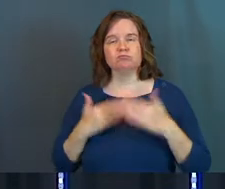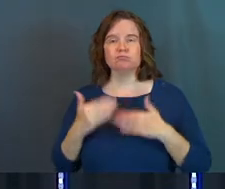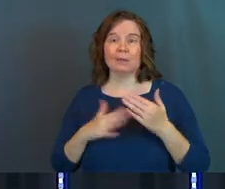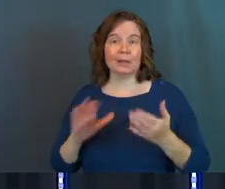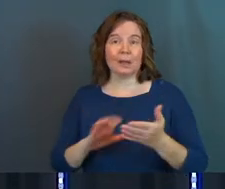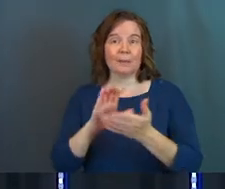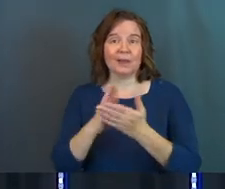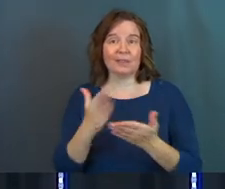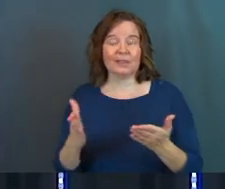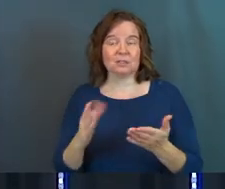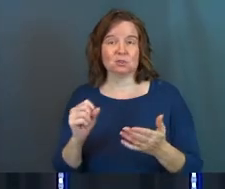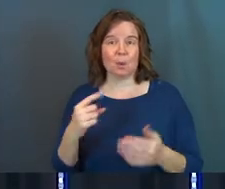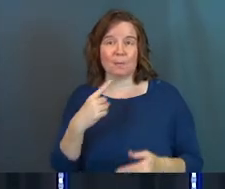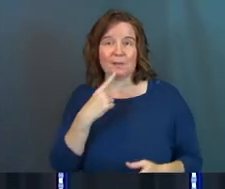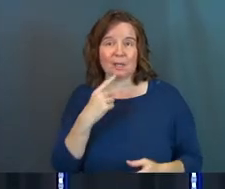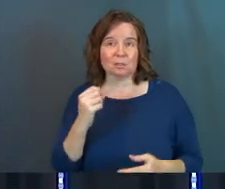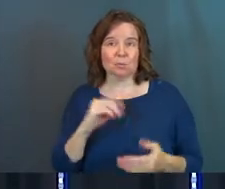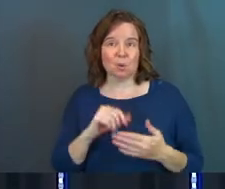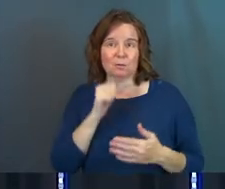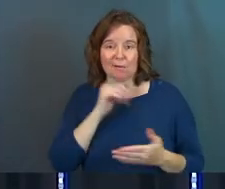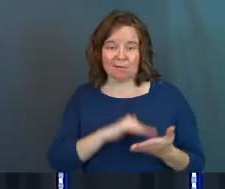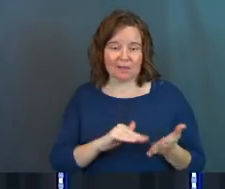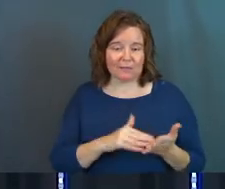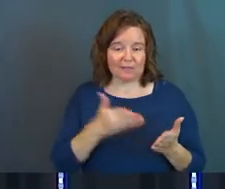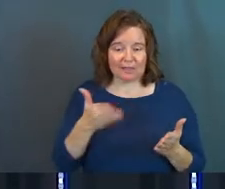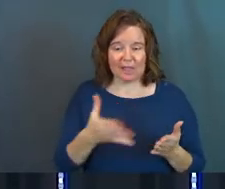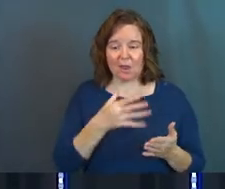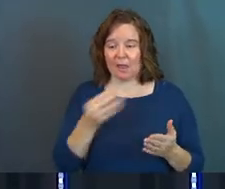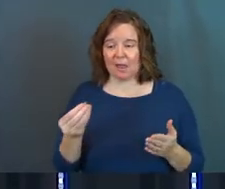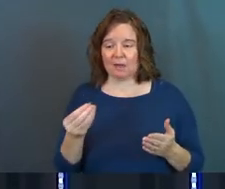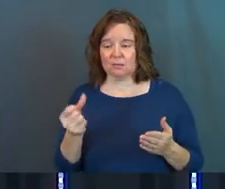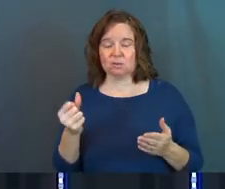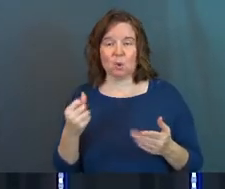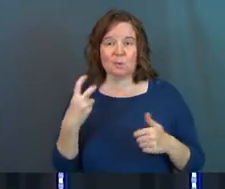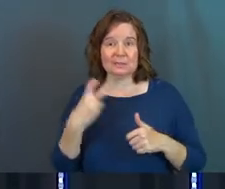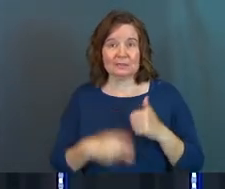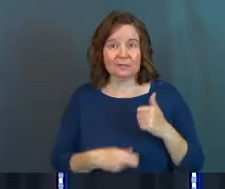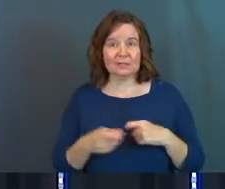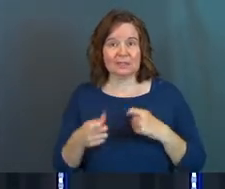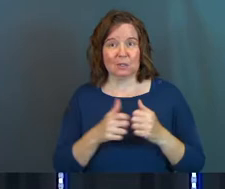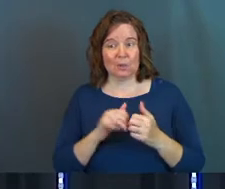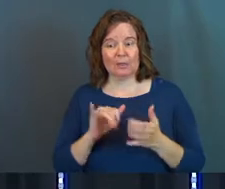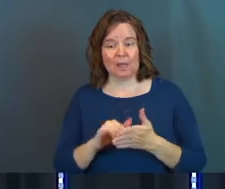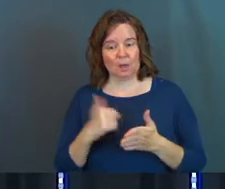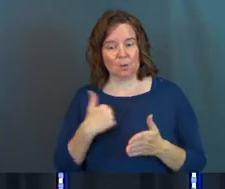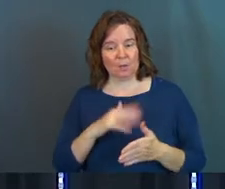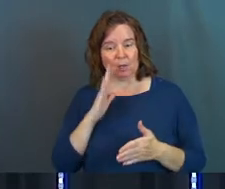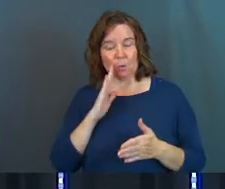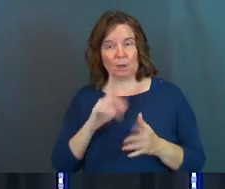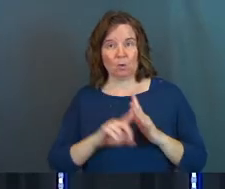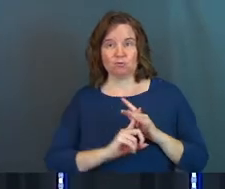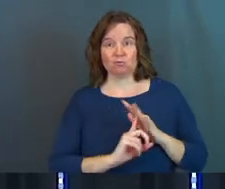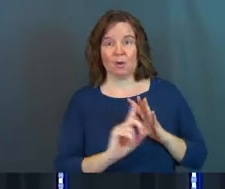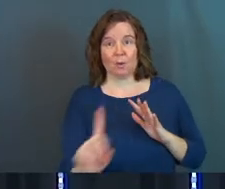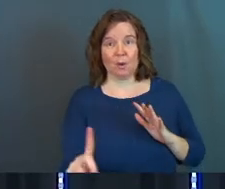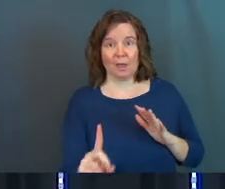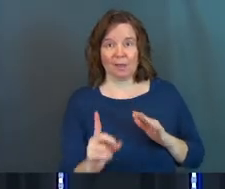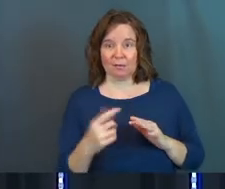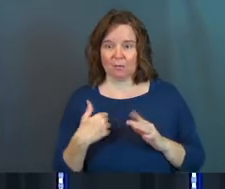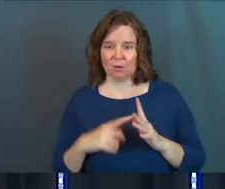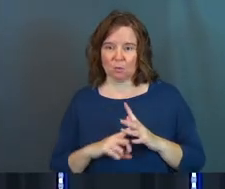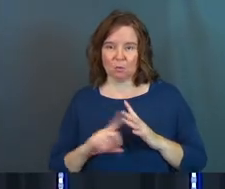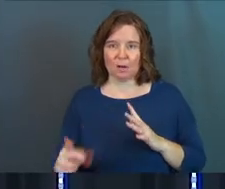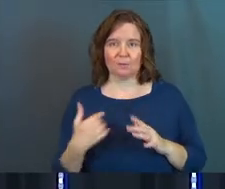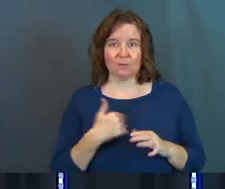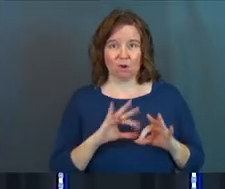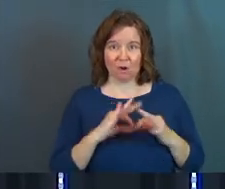through a marriage and things will get so bitter and so much unforgiveness there and and so difficult to deal with that we'll run away, won't we? We'll run